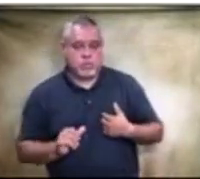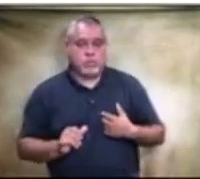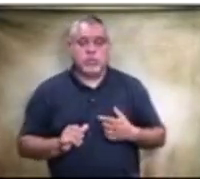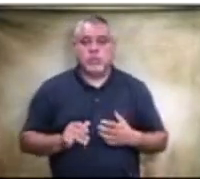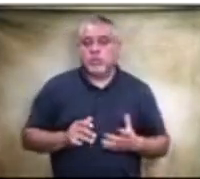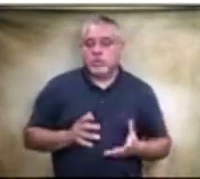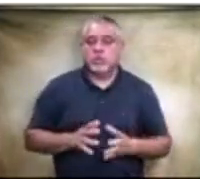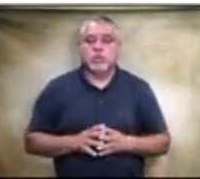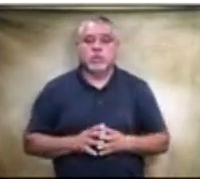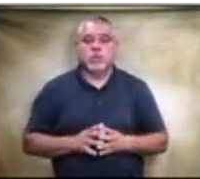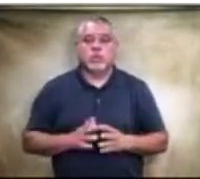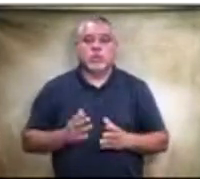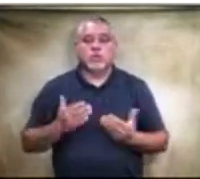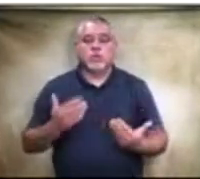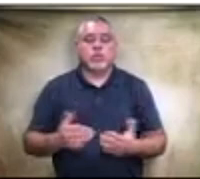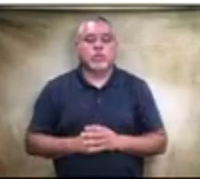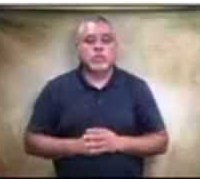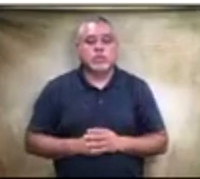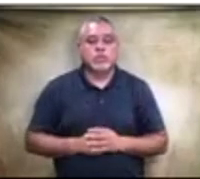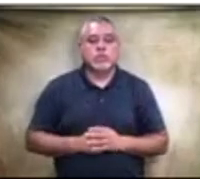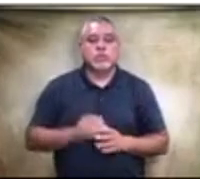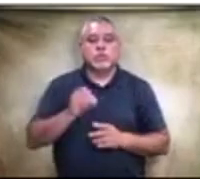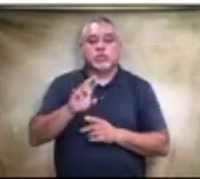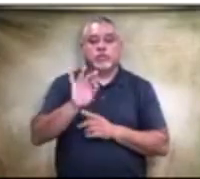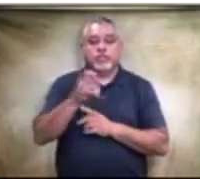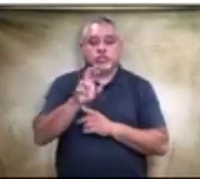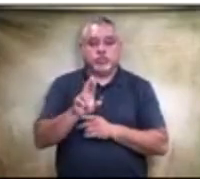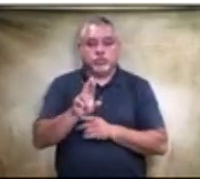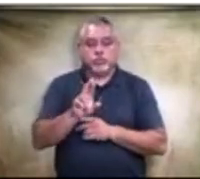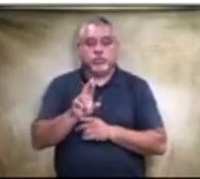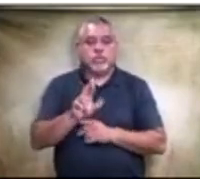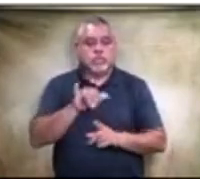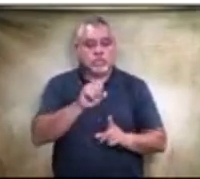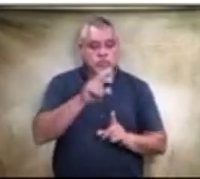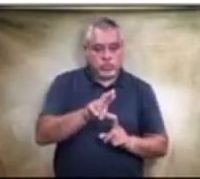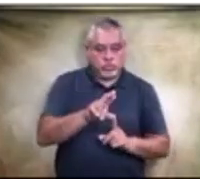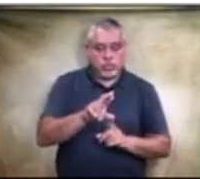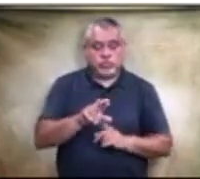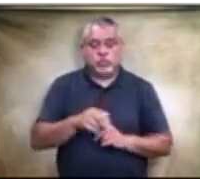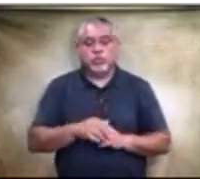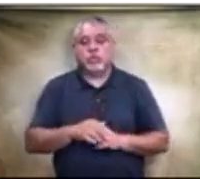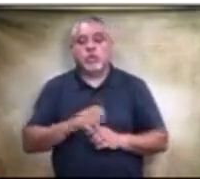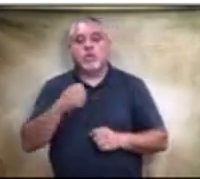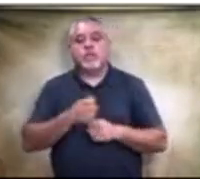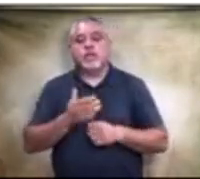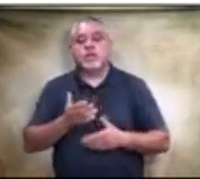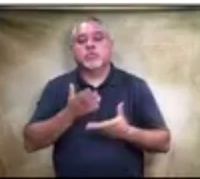Go ahead. Mr. Fisher. Yes, sir. I'd like to make a motion to